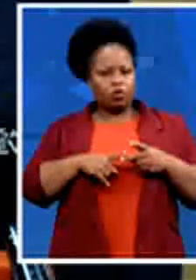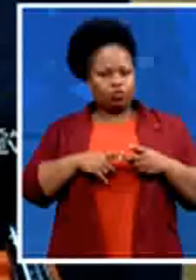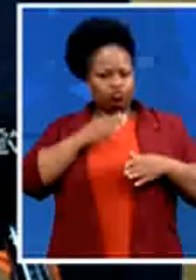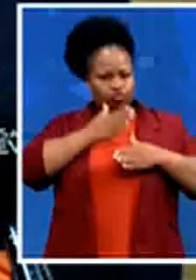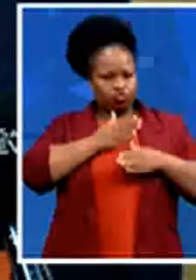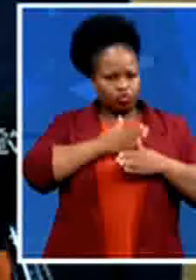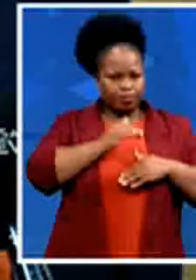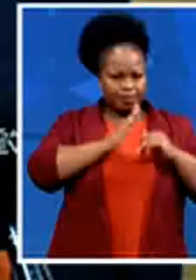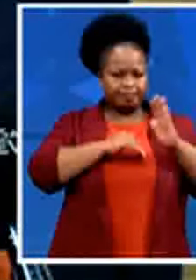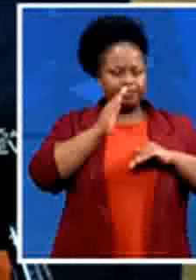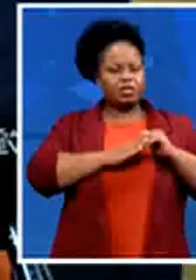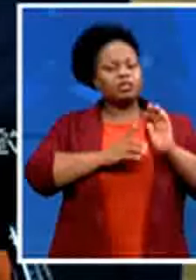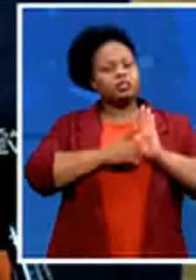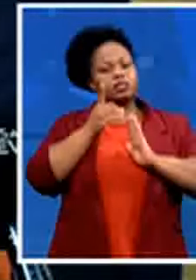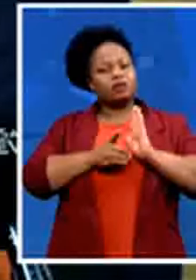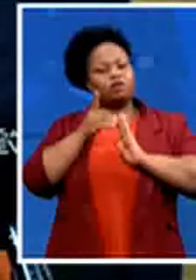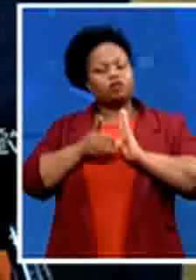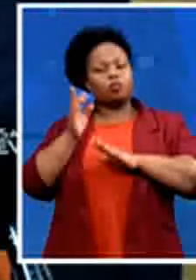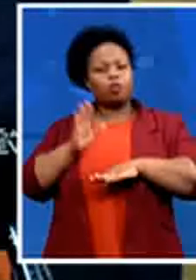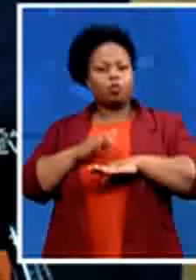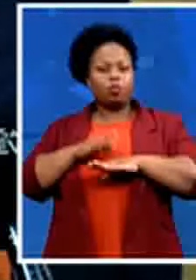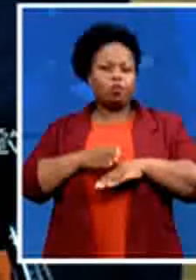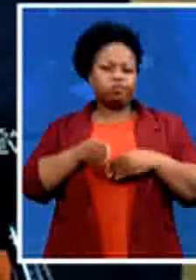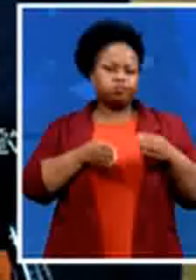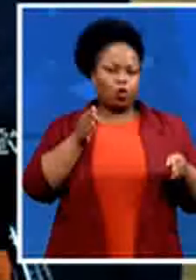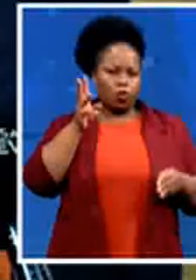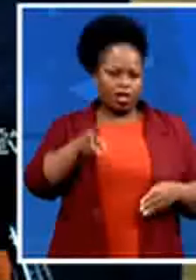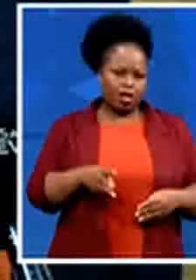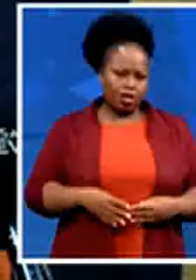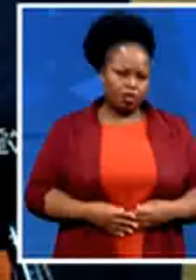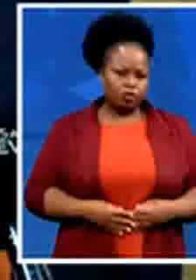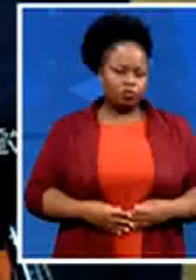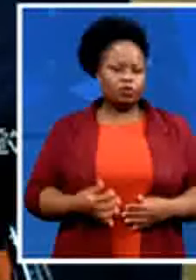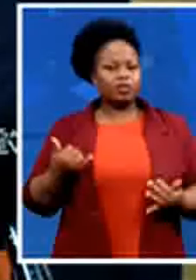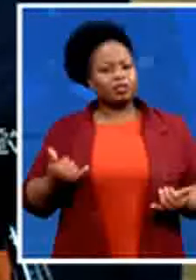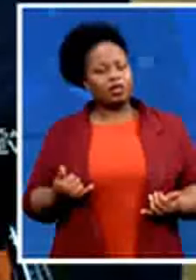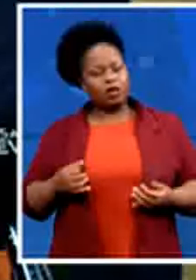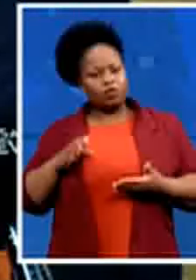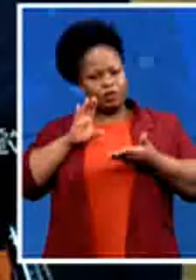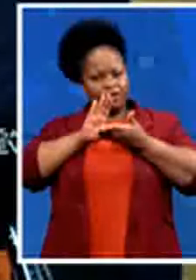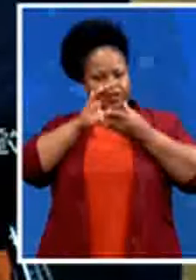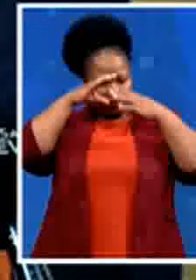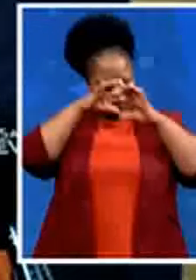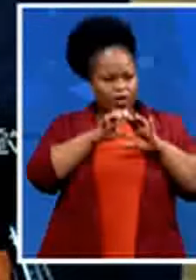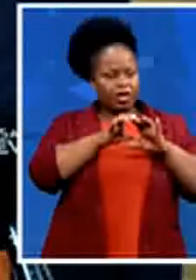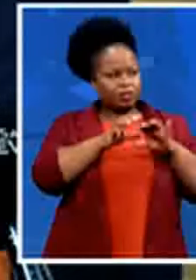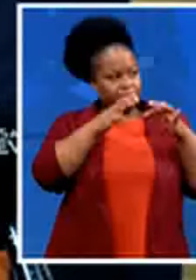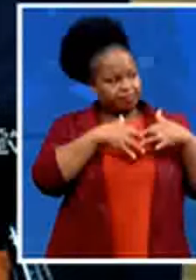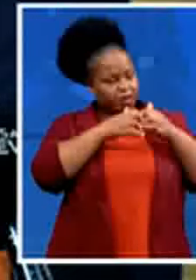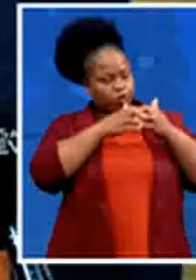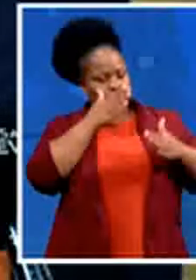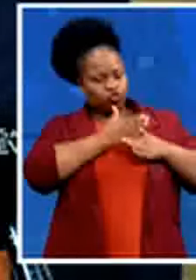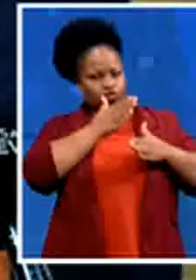so we will invest an infrastructure to create jobs and